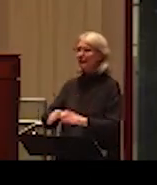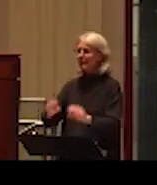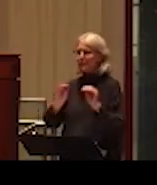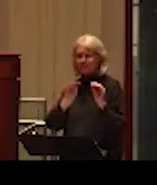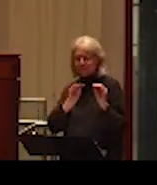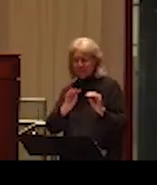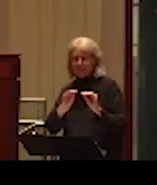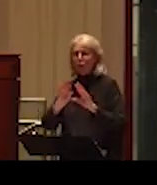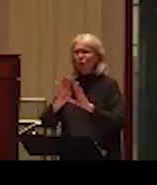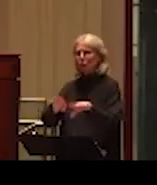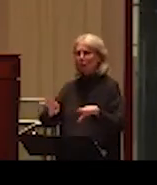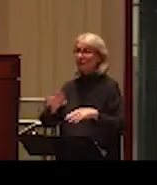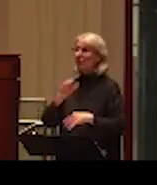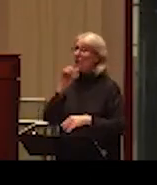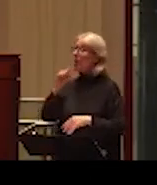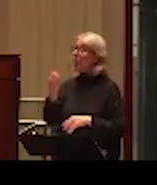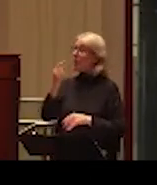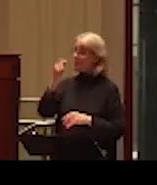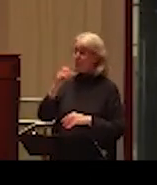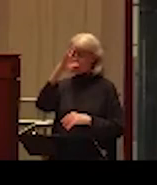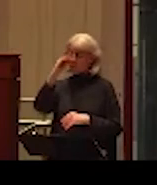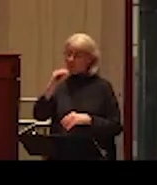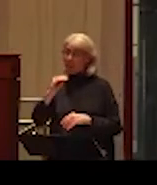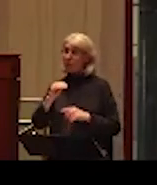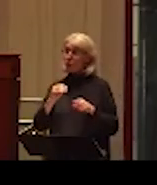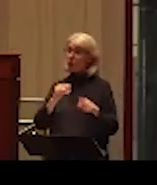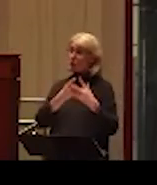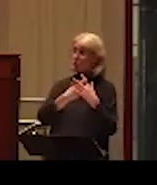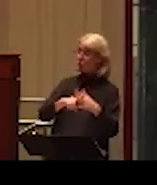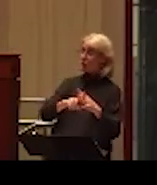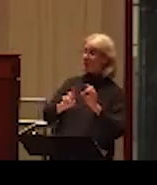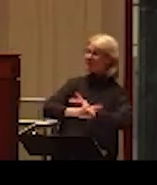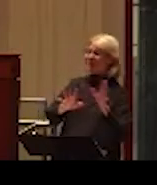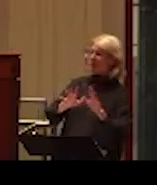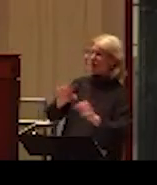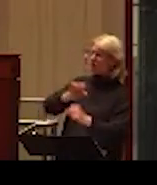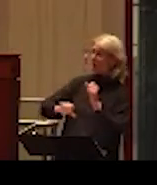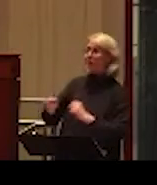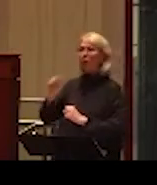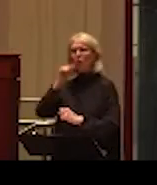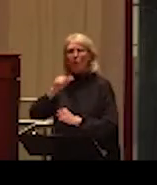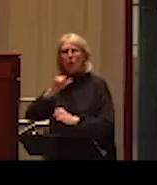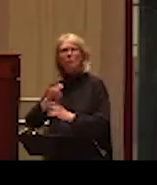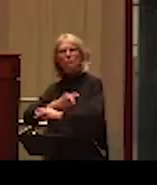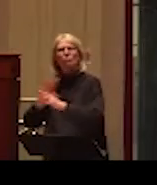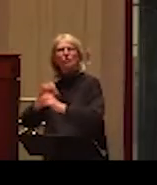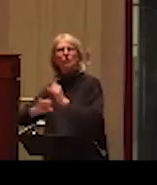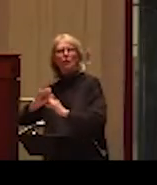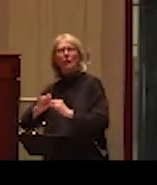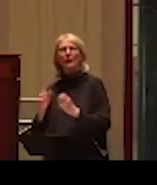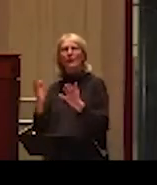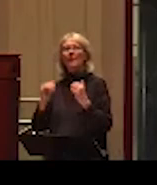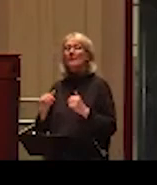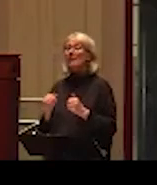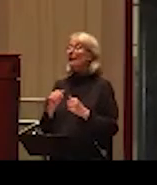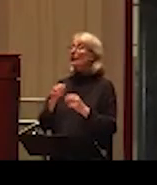it's not only boys who should stop being violent. It's also girls who should stop being violent. Training of the professionals and challenging